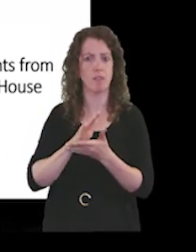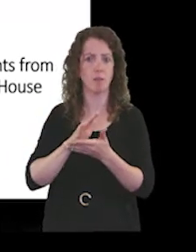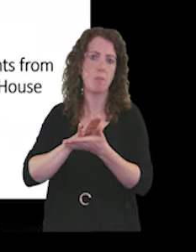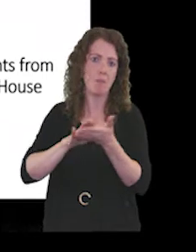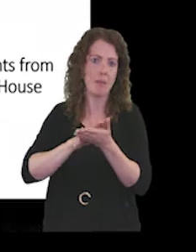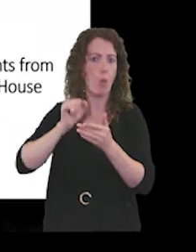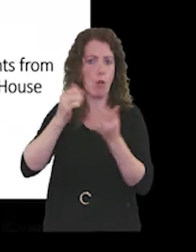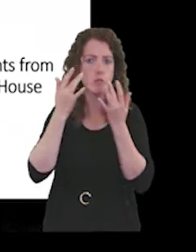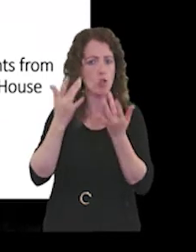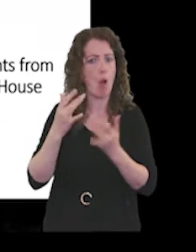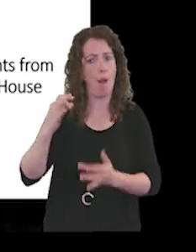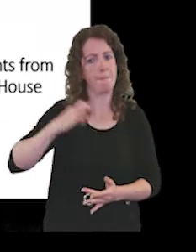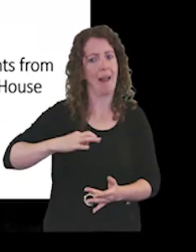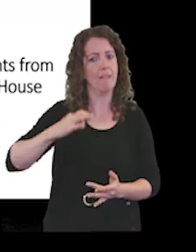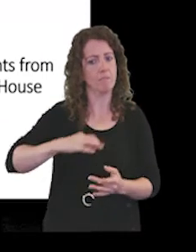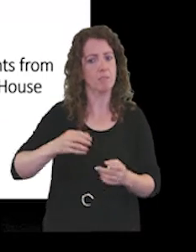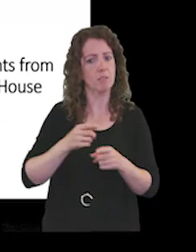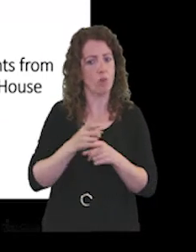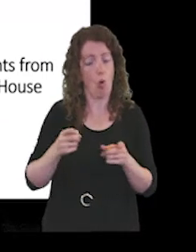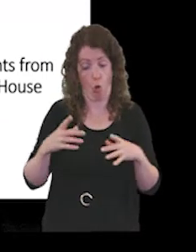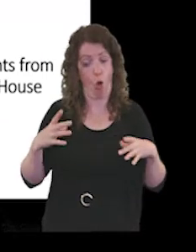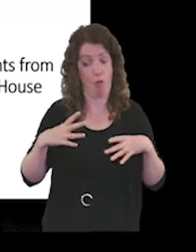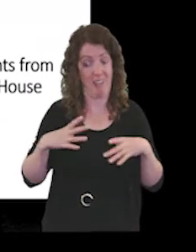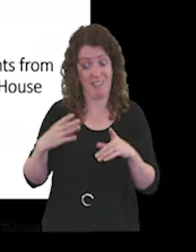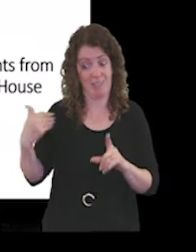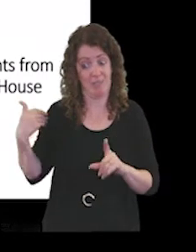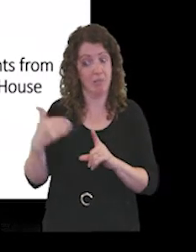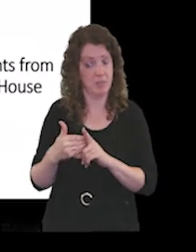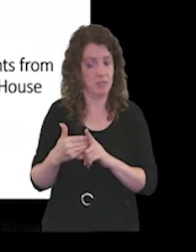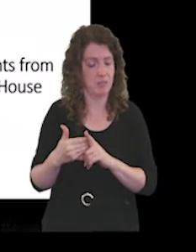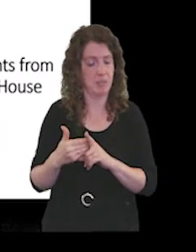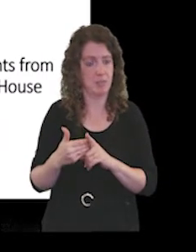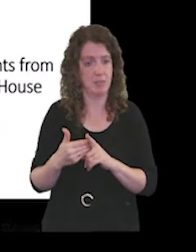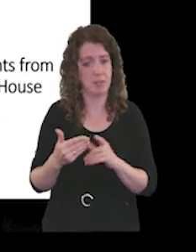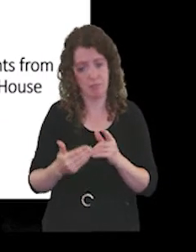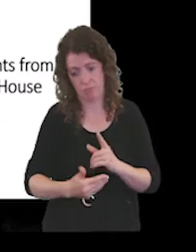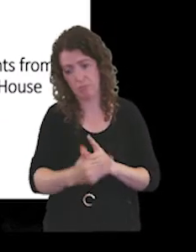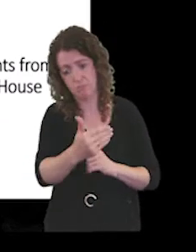are already accruing from that.